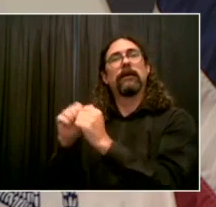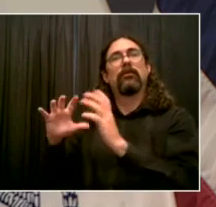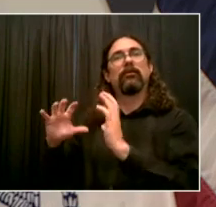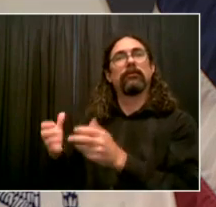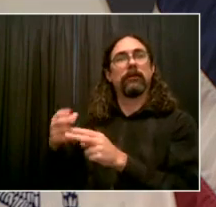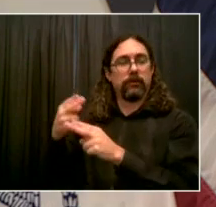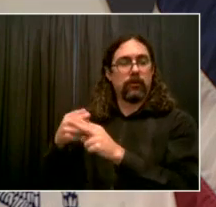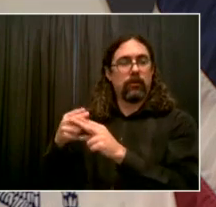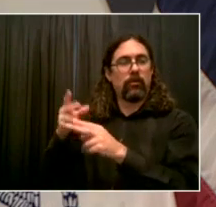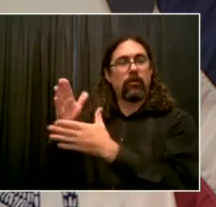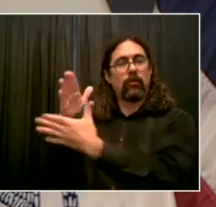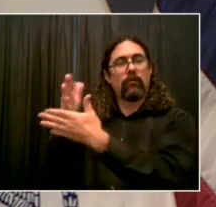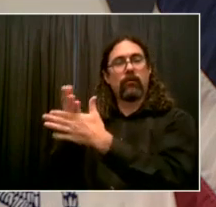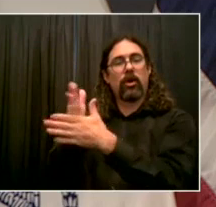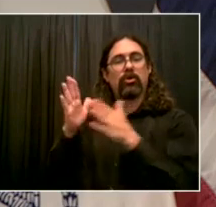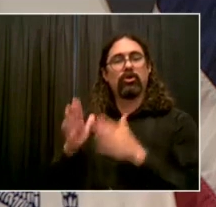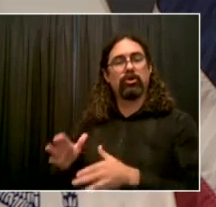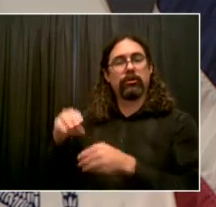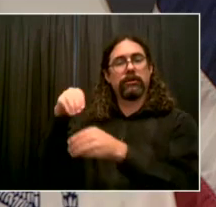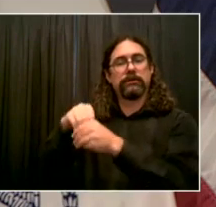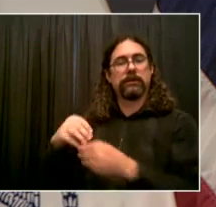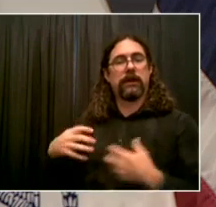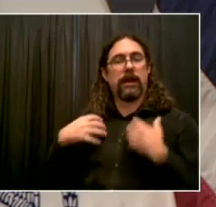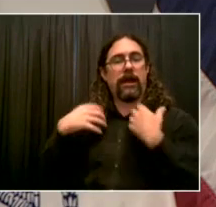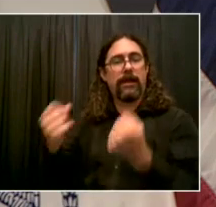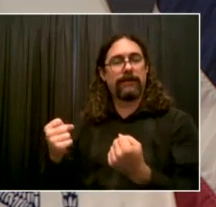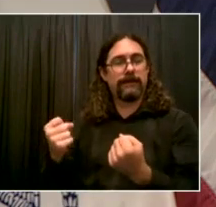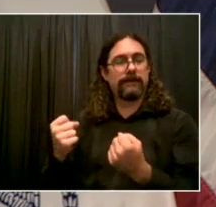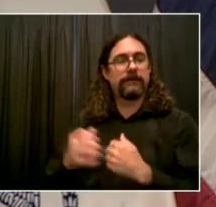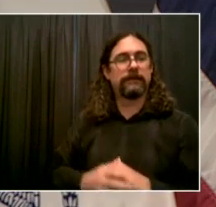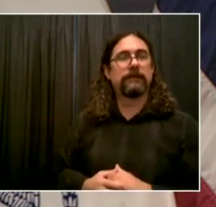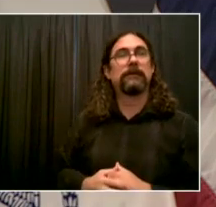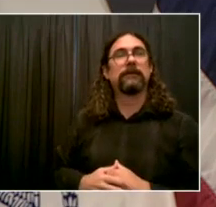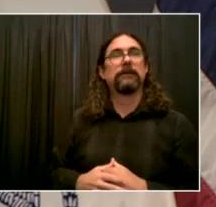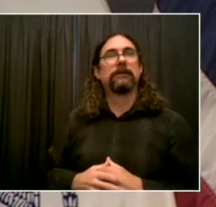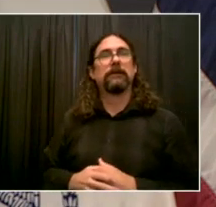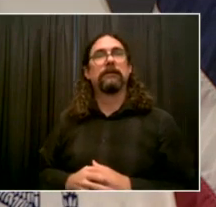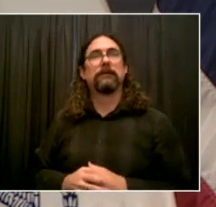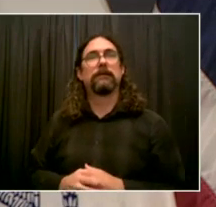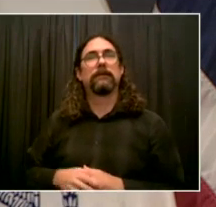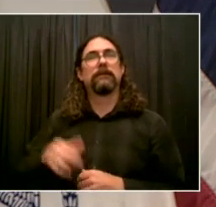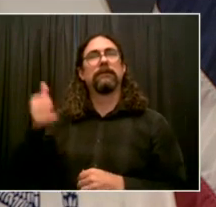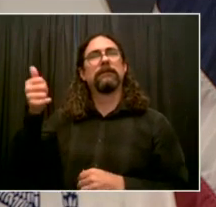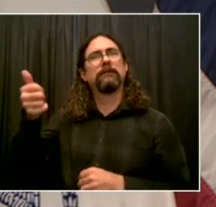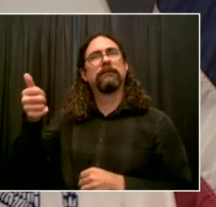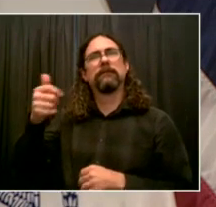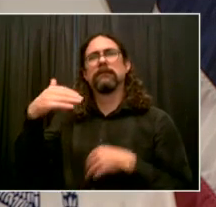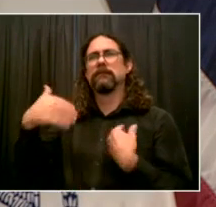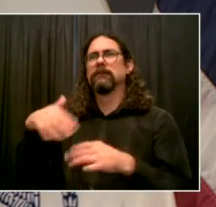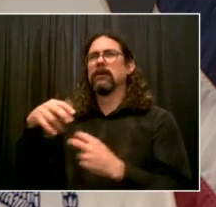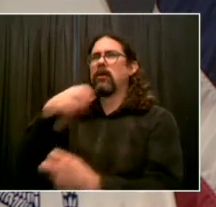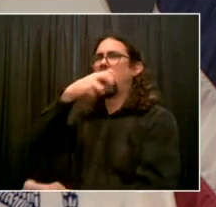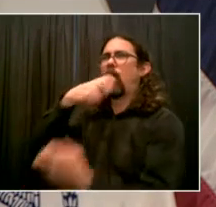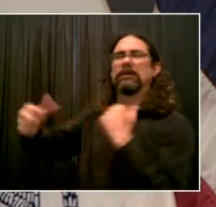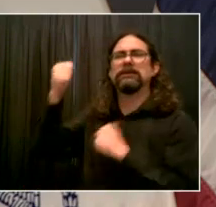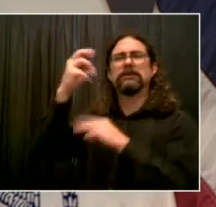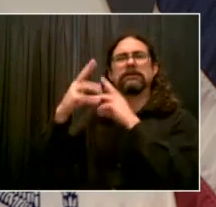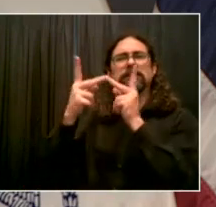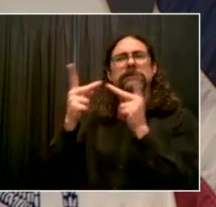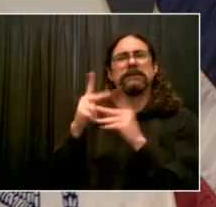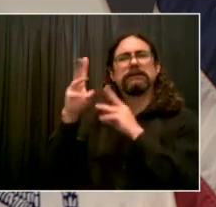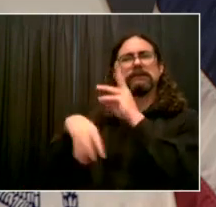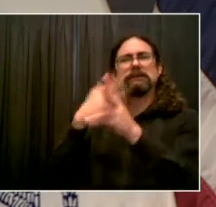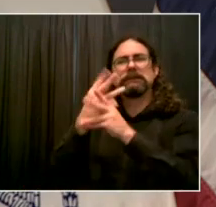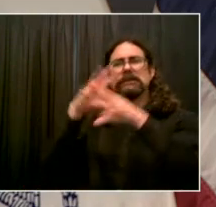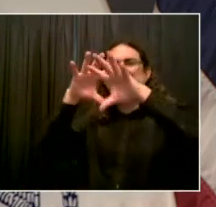communities to some of the toughest places in the world. She was one of the lead strategists in an effort to fight Ebola